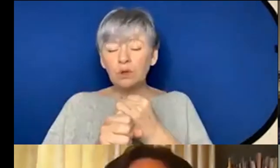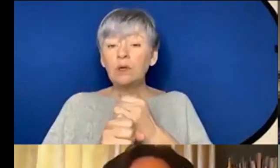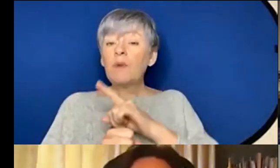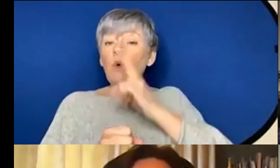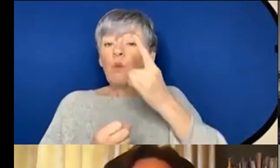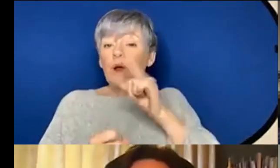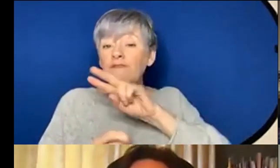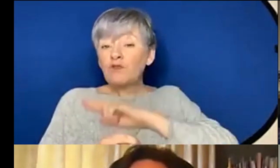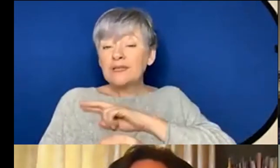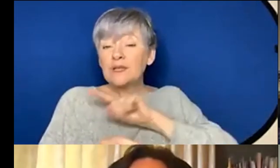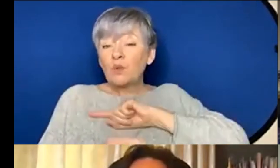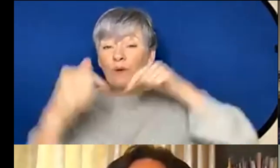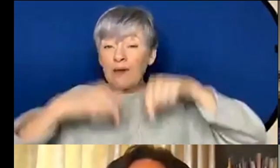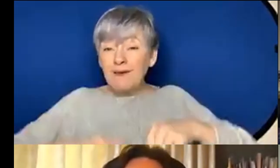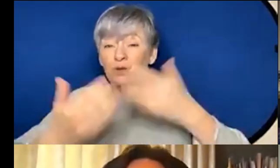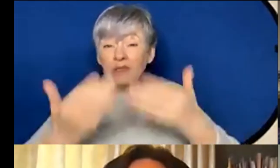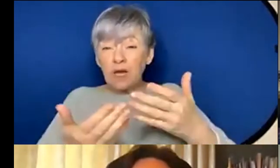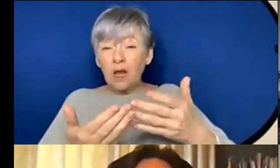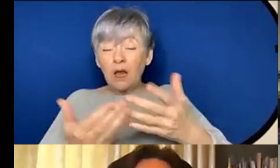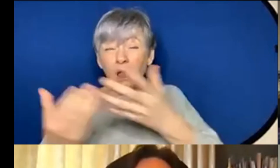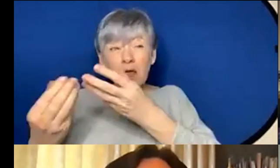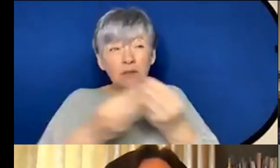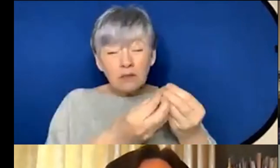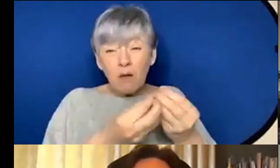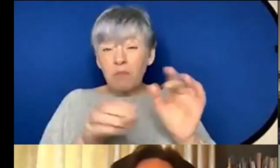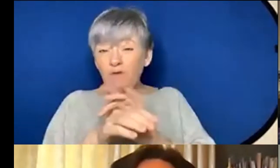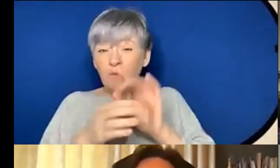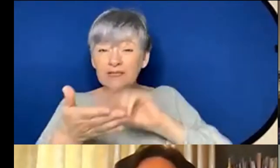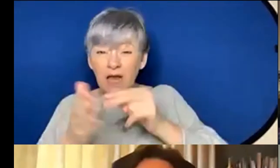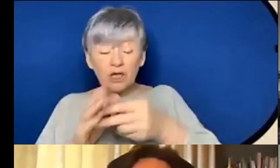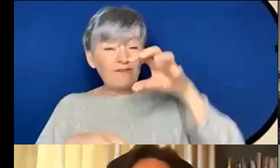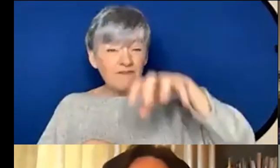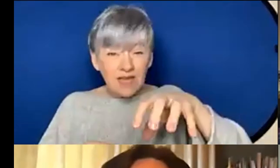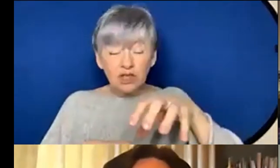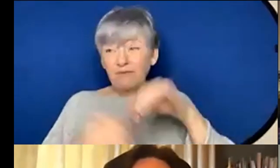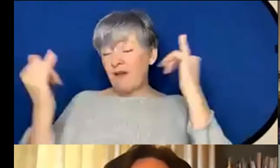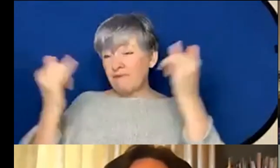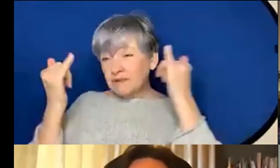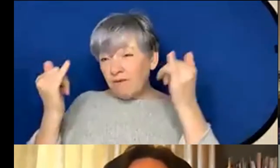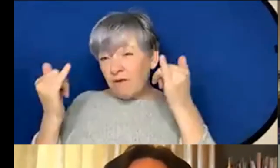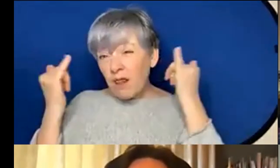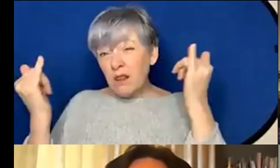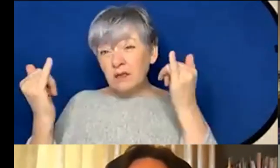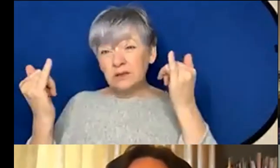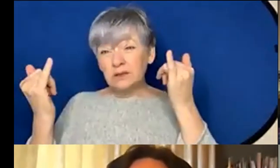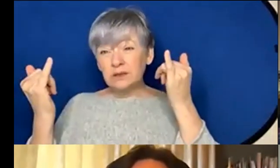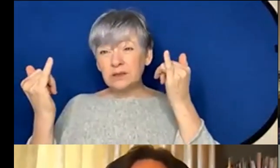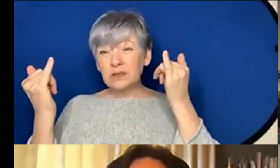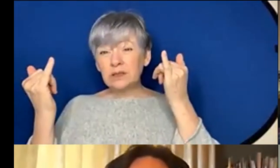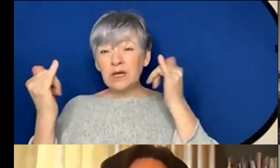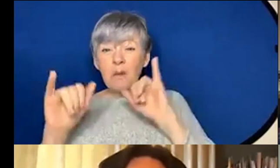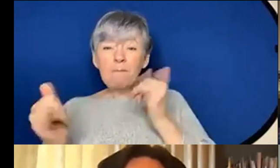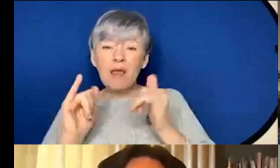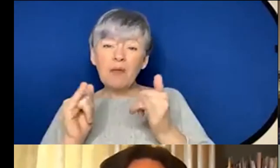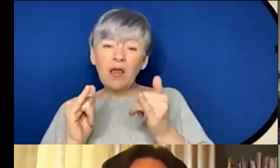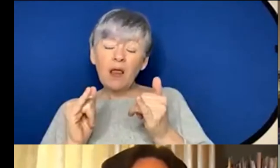come together today is it feels like perhaps some performing organizations venues festivals um maybe there's some ways